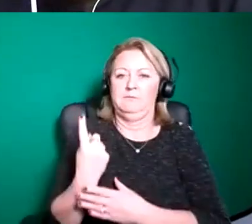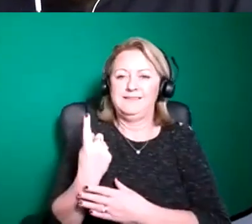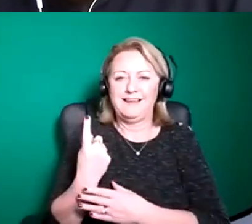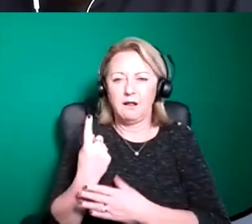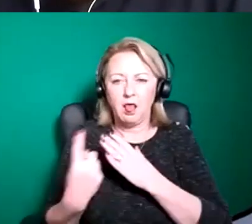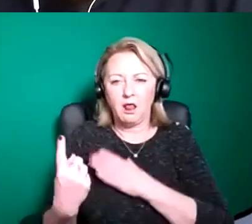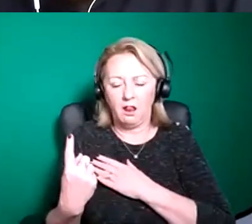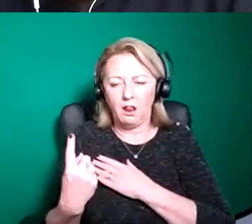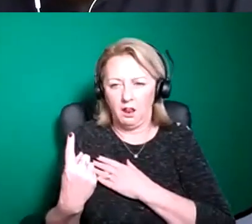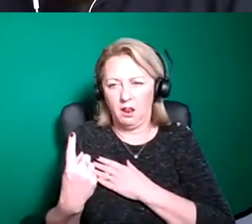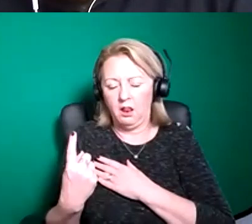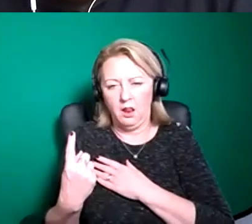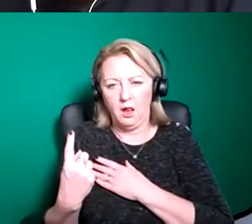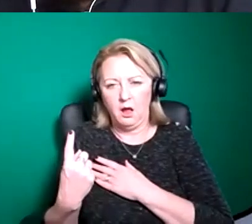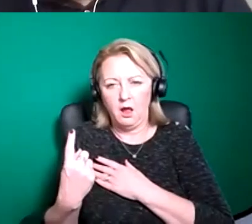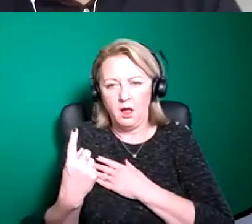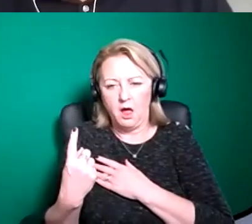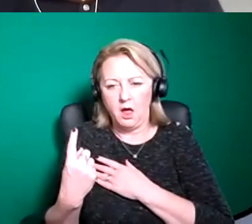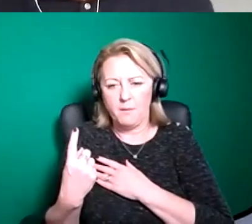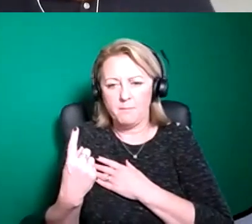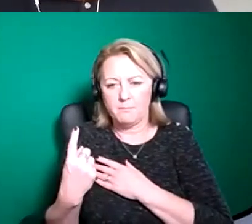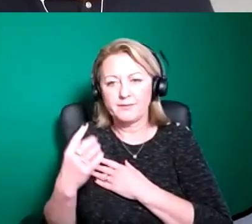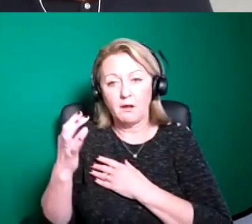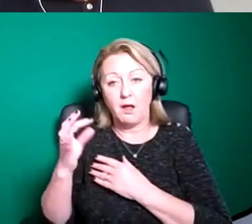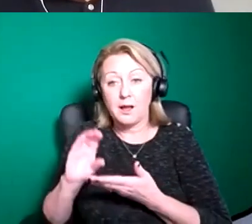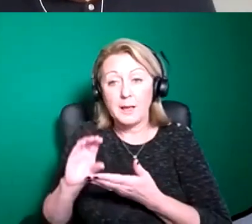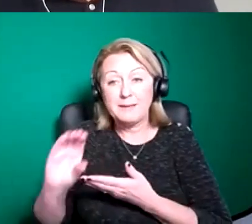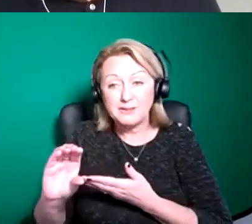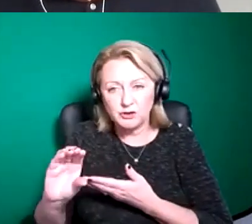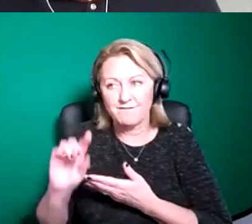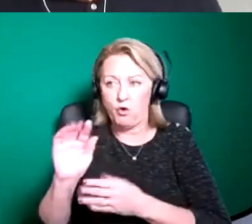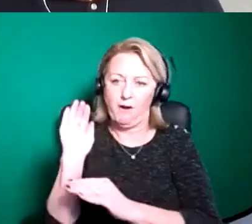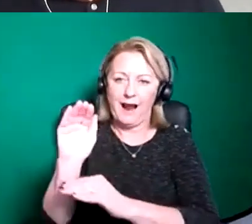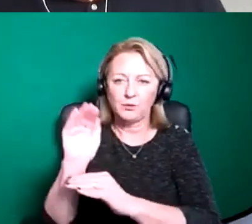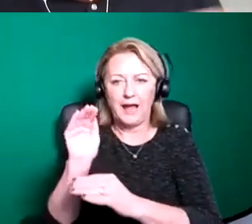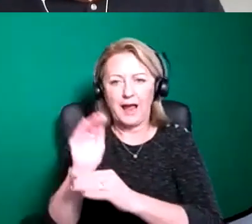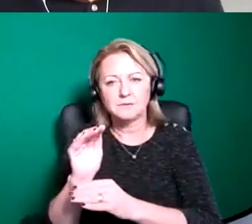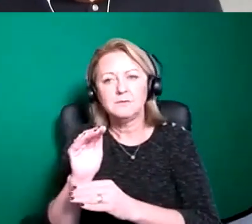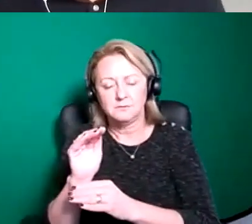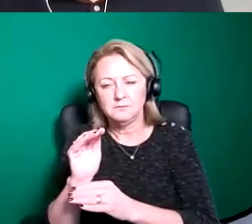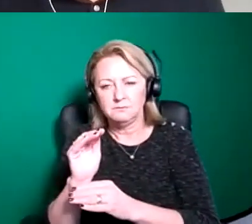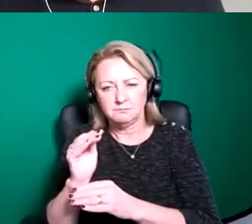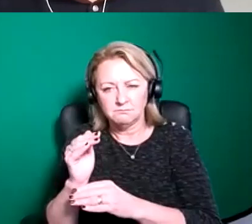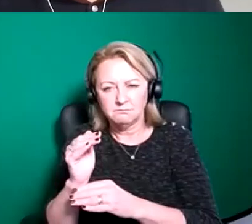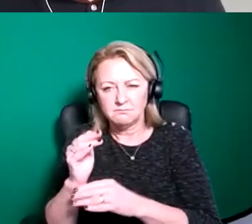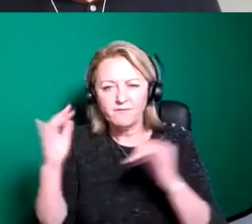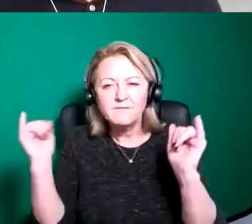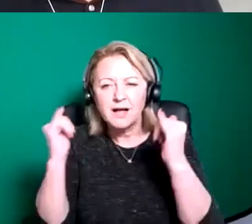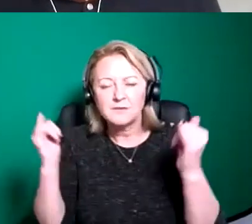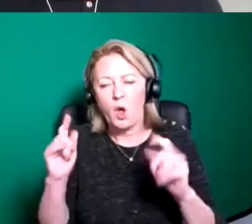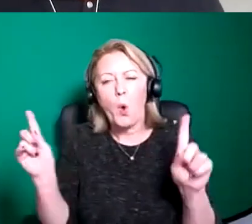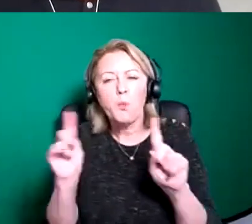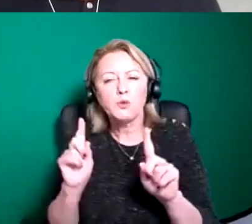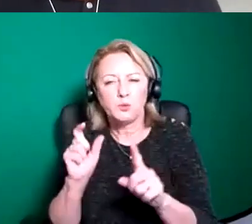touring work um for the uk um and i think it's worth saying at the outset that the kind of work that we tend to